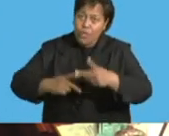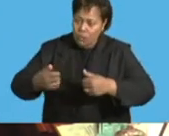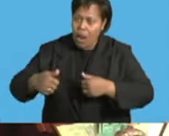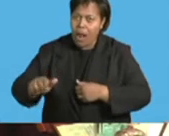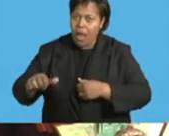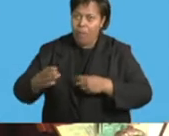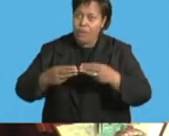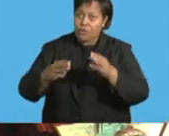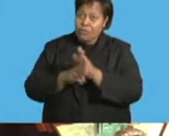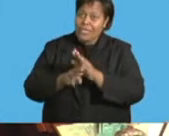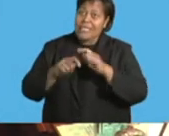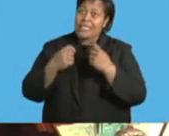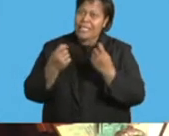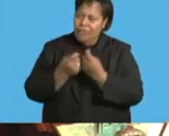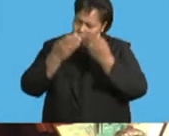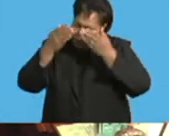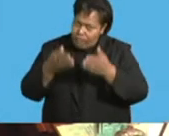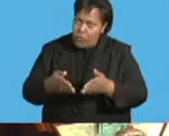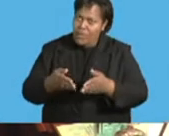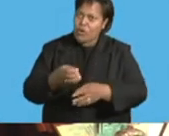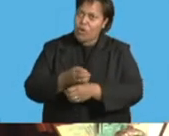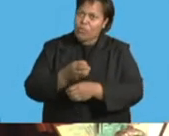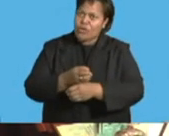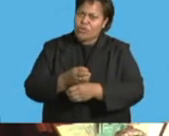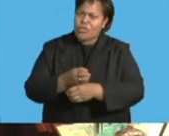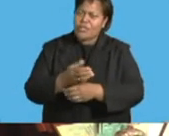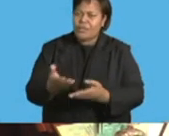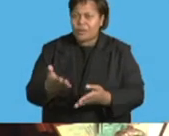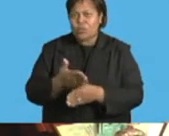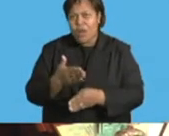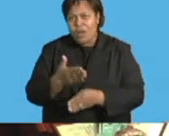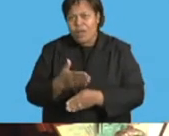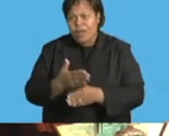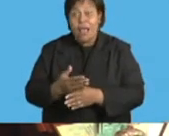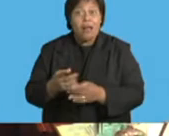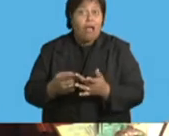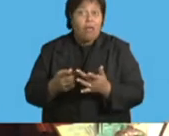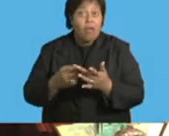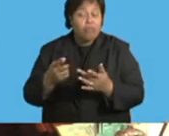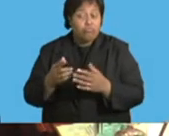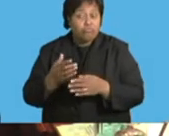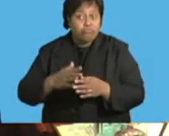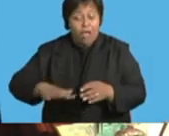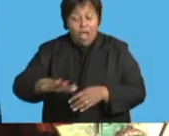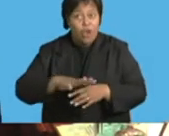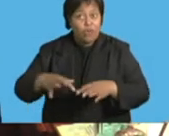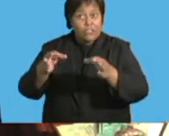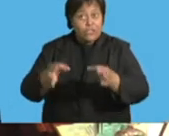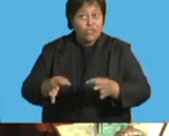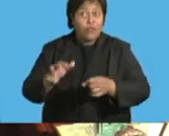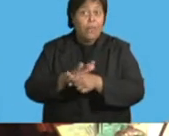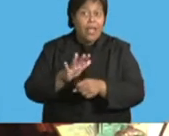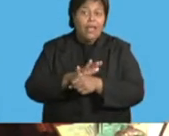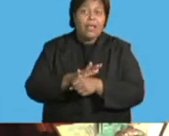concentrate on the operational matters and refer reports or any other area where decisions are needed to be made